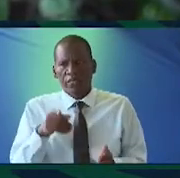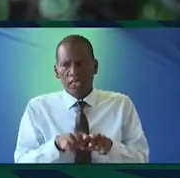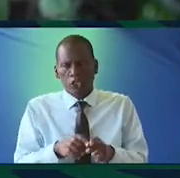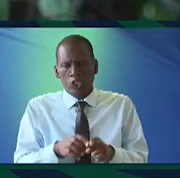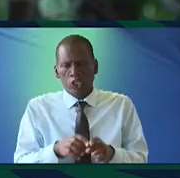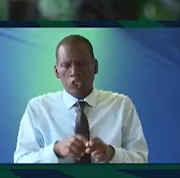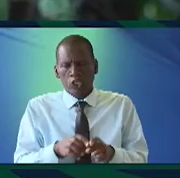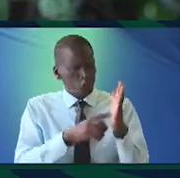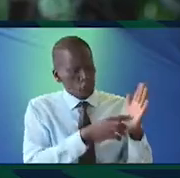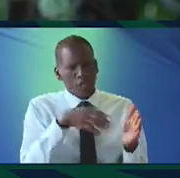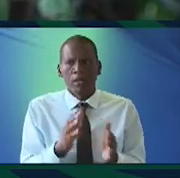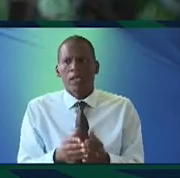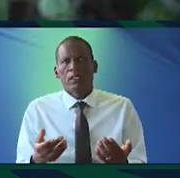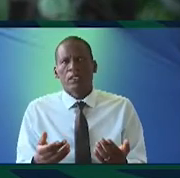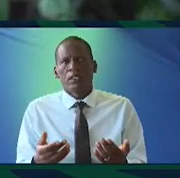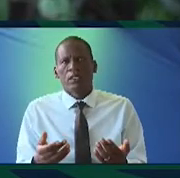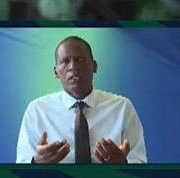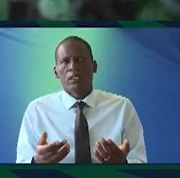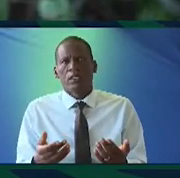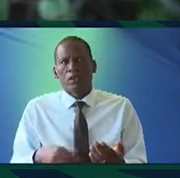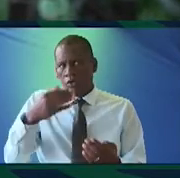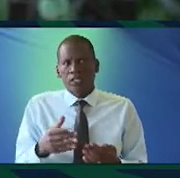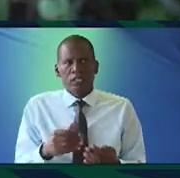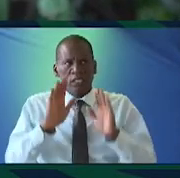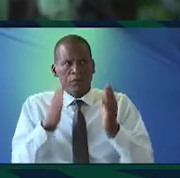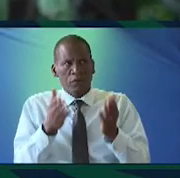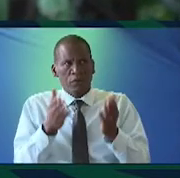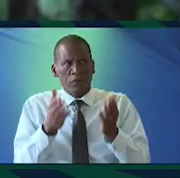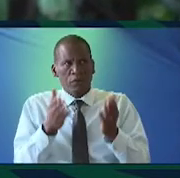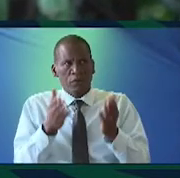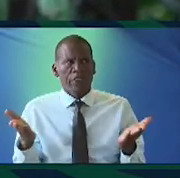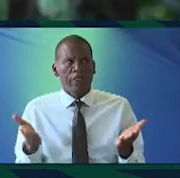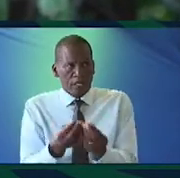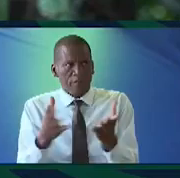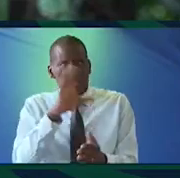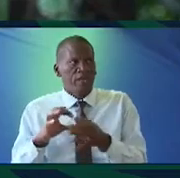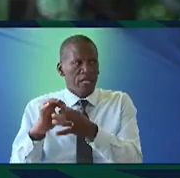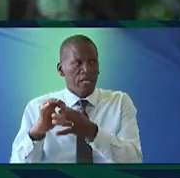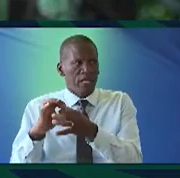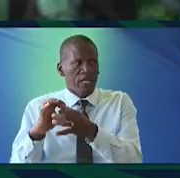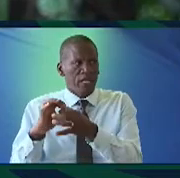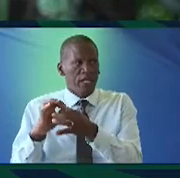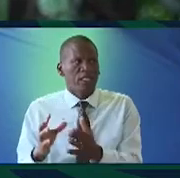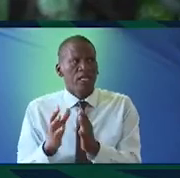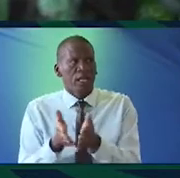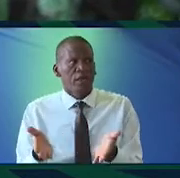this kind of like showing up and almost performing is such a key element in many African cultures.